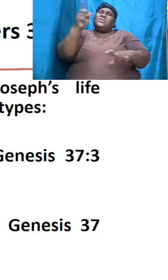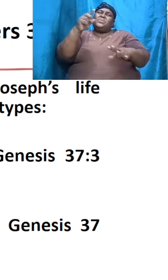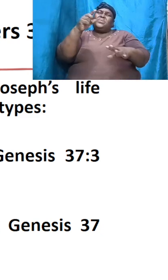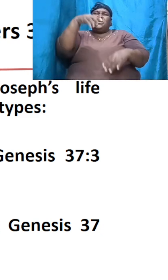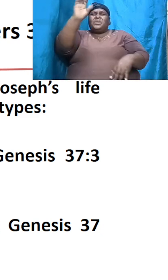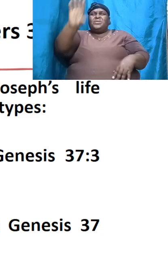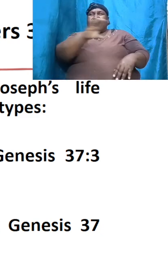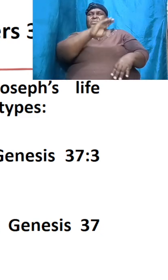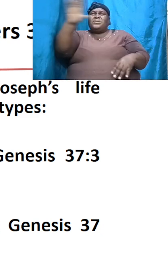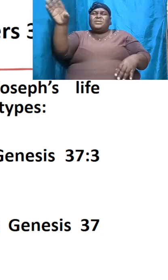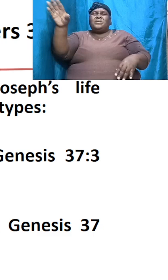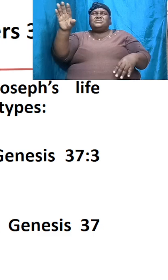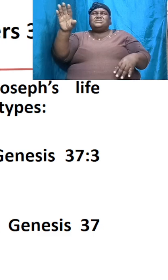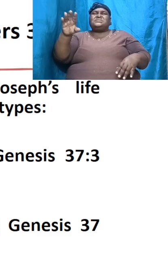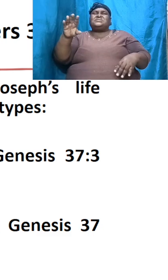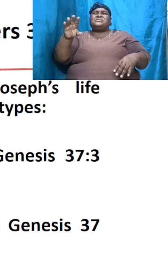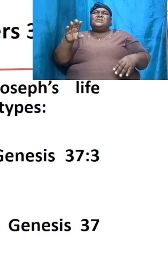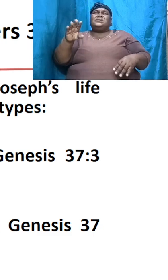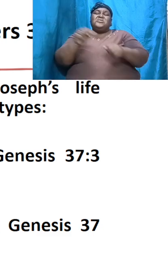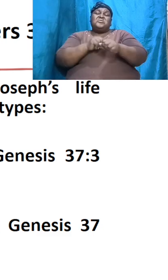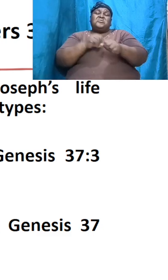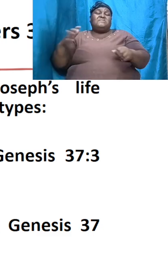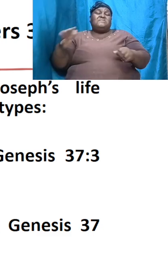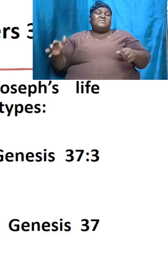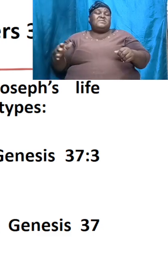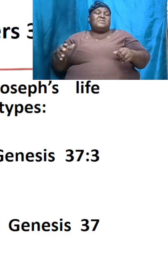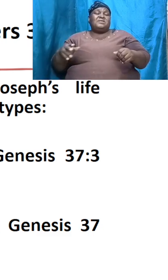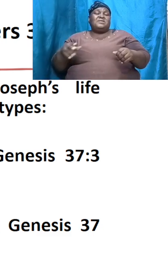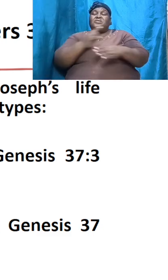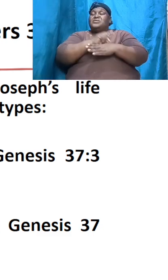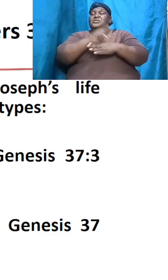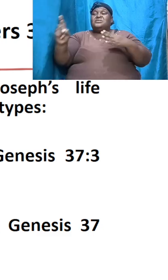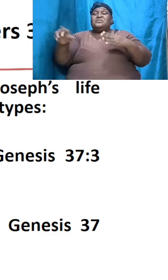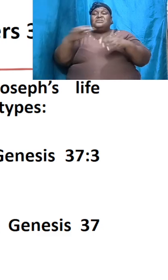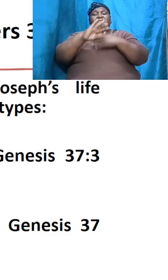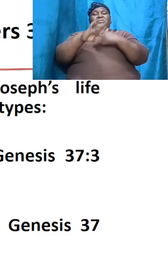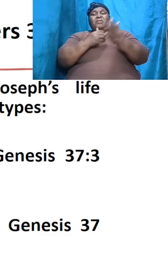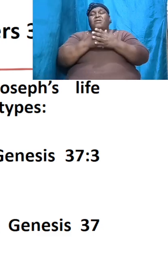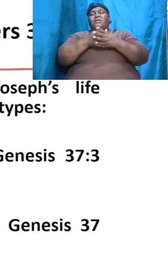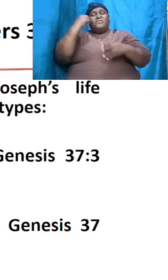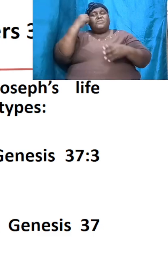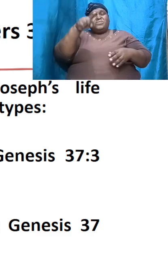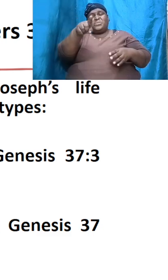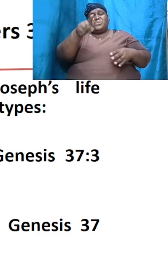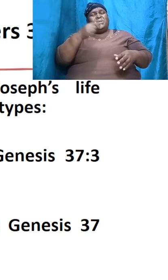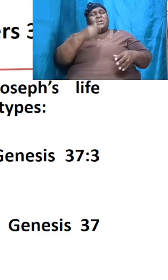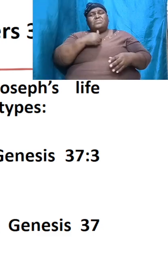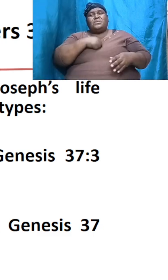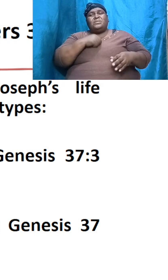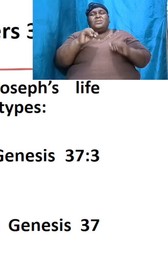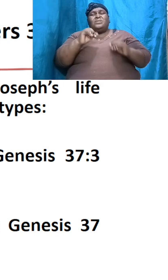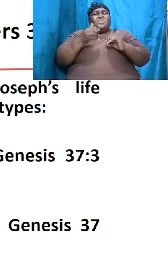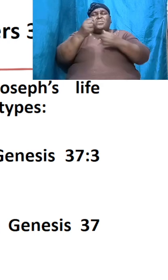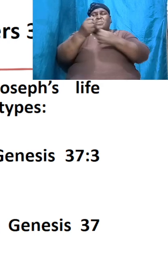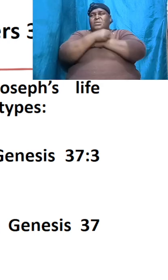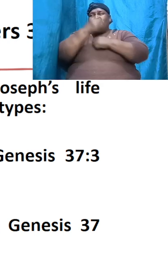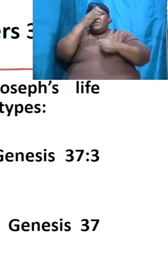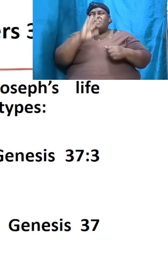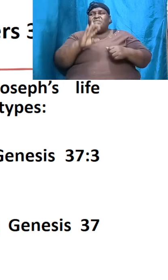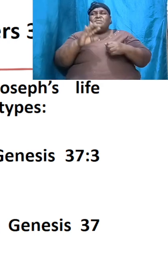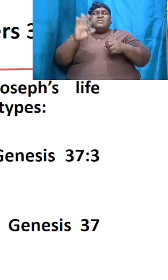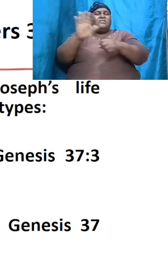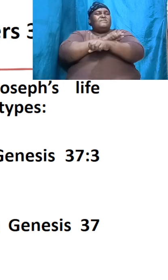erected everything belonged he did it all for you and me all love of God so